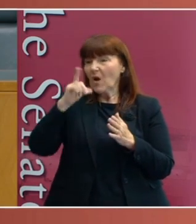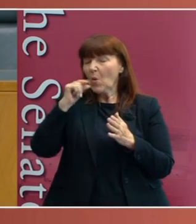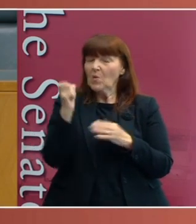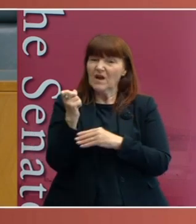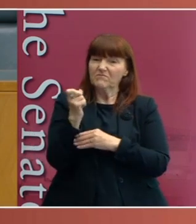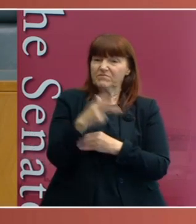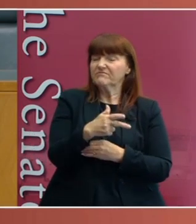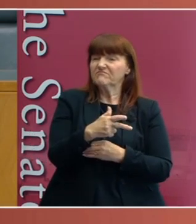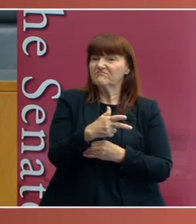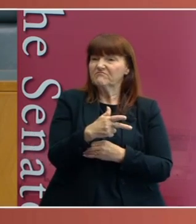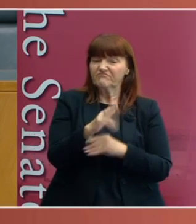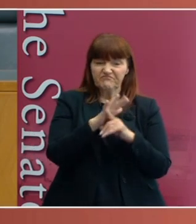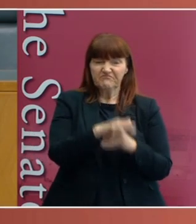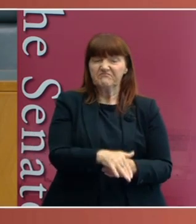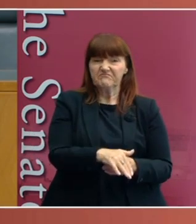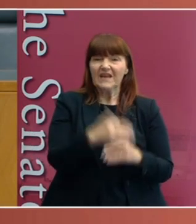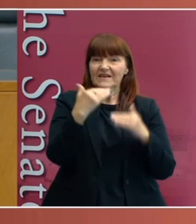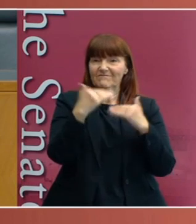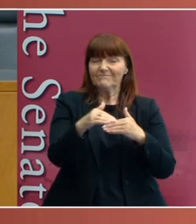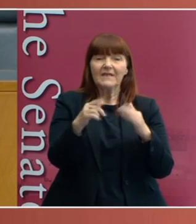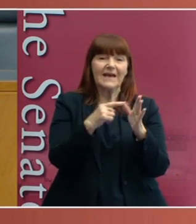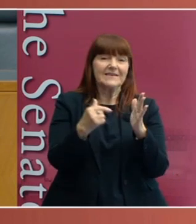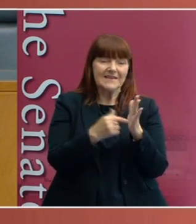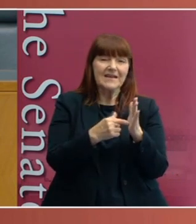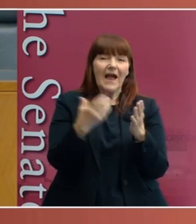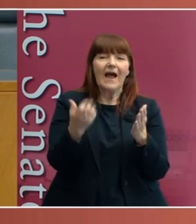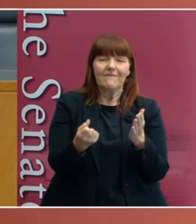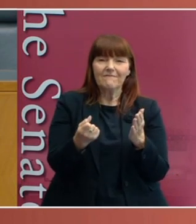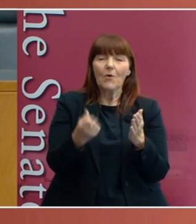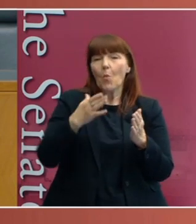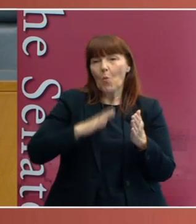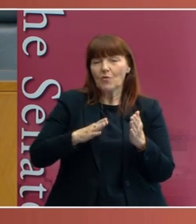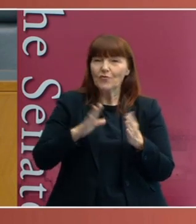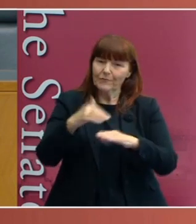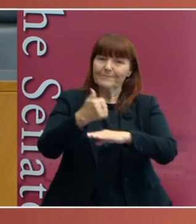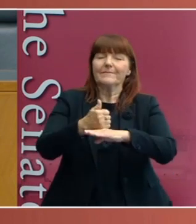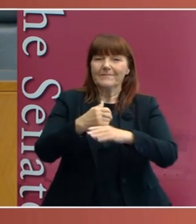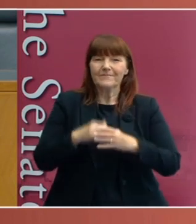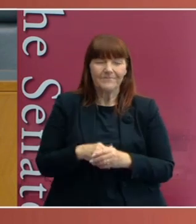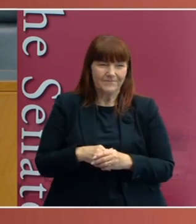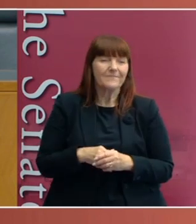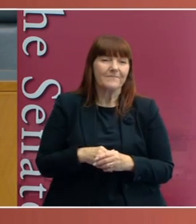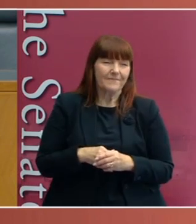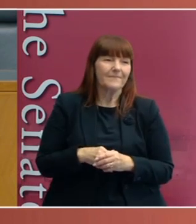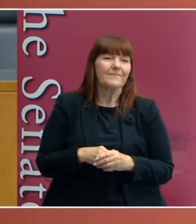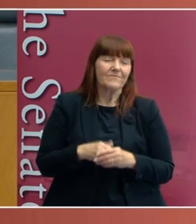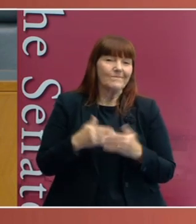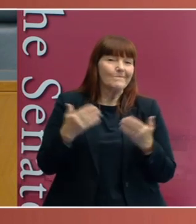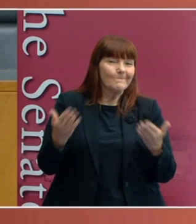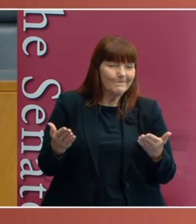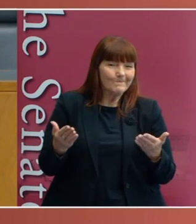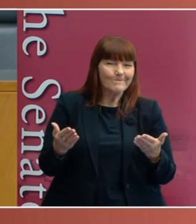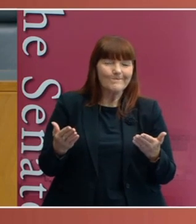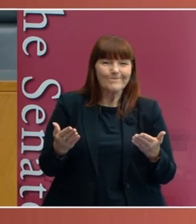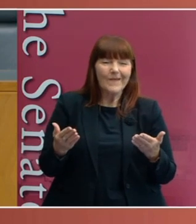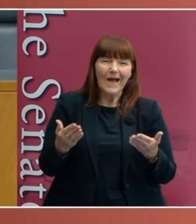taken action to override any restrictions that the ACT Parliament legislative assembly was imposing. So you've got a